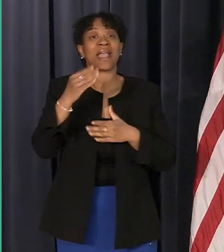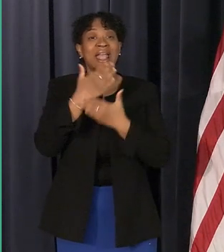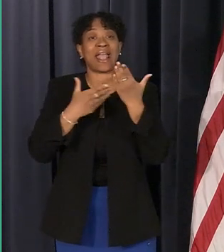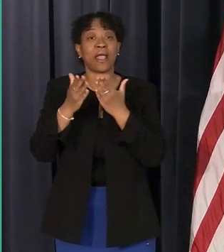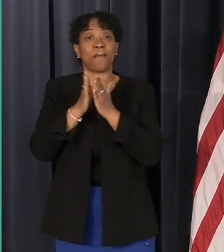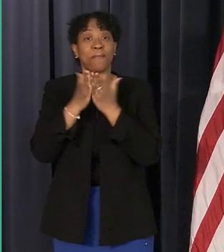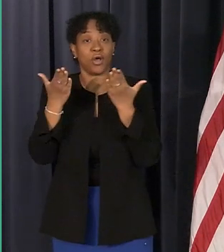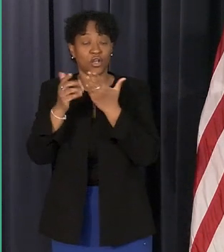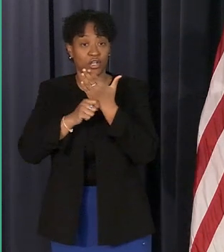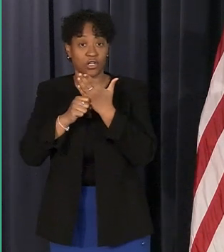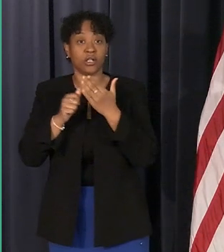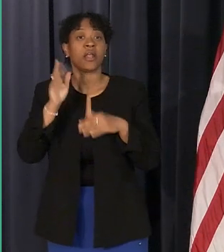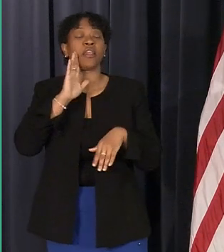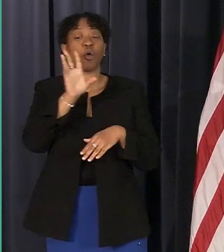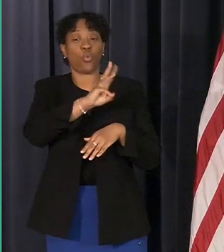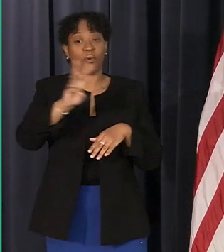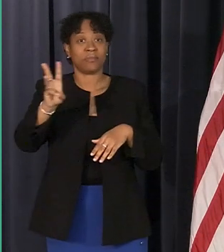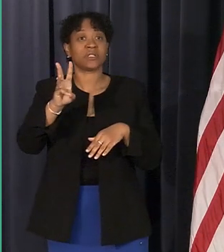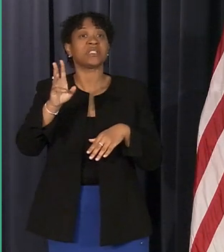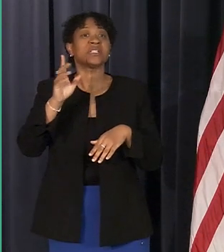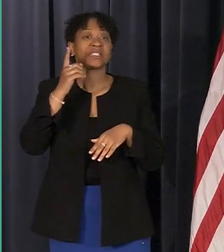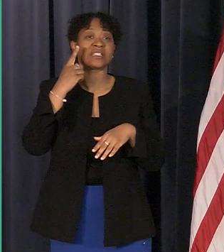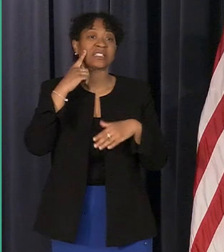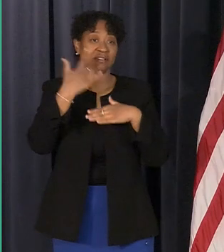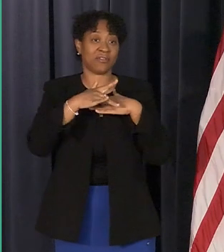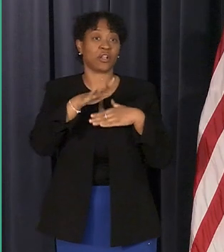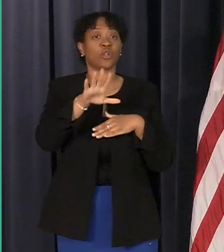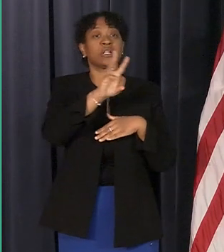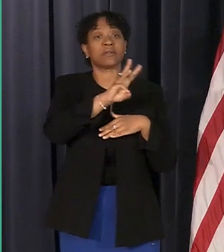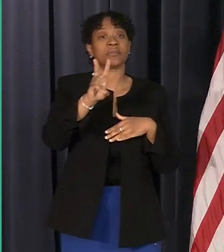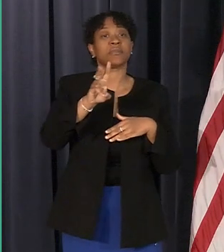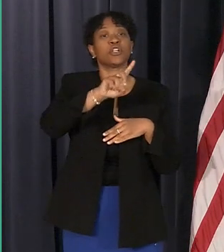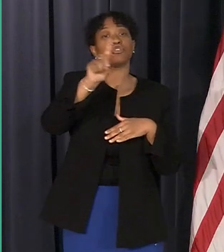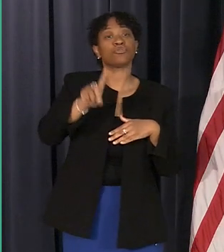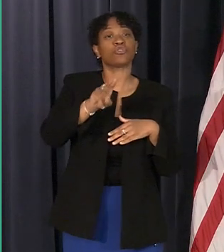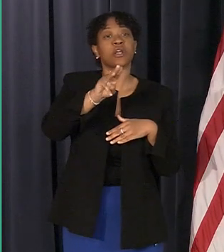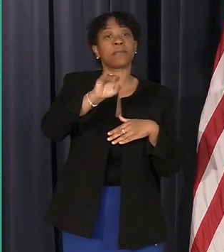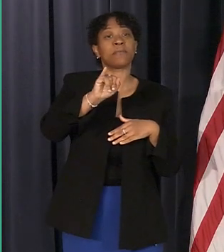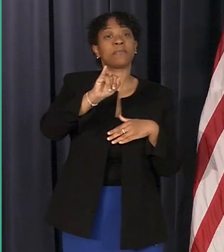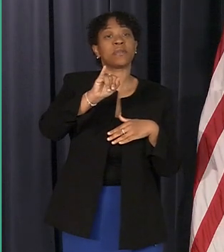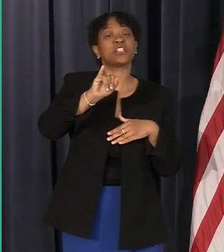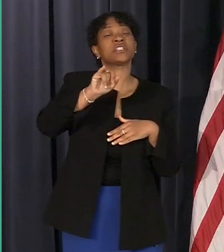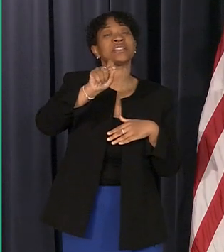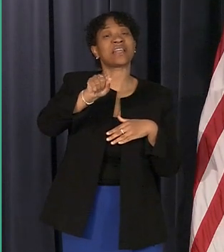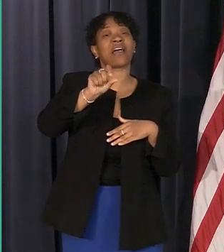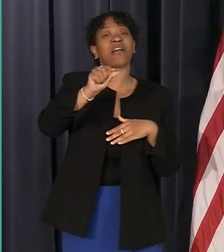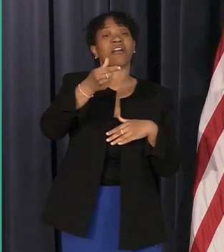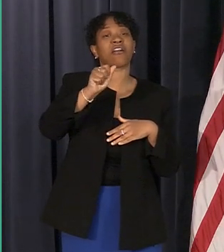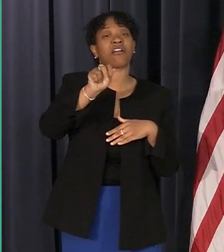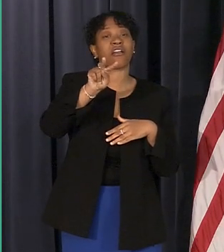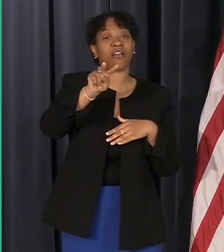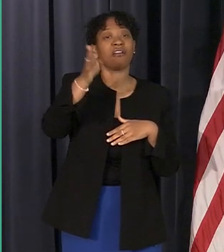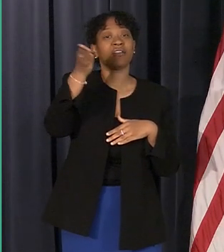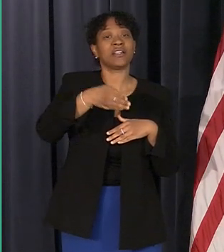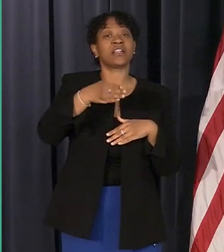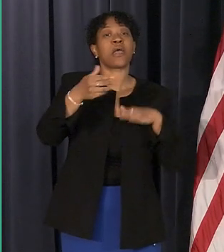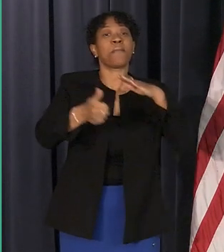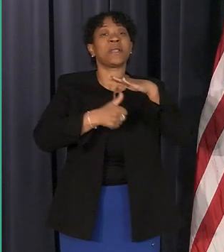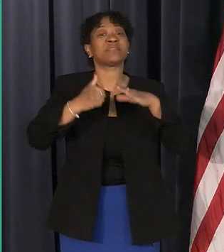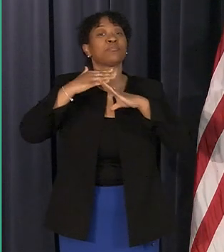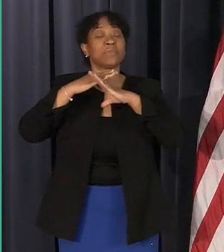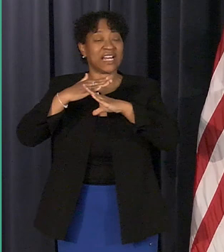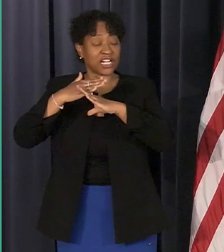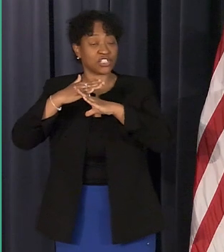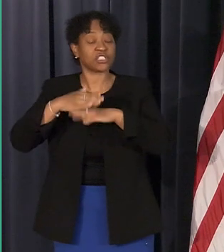uh that i outlined before available on www.detroitmich.gov slash basement protection